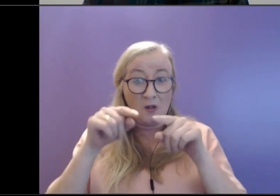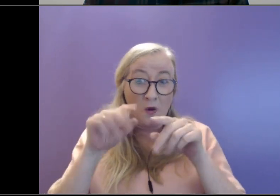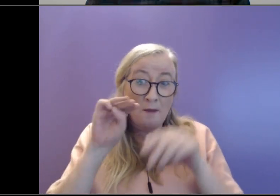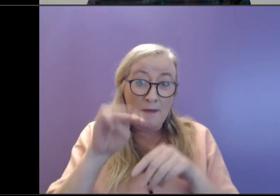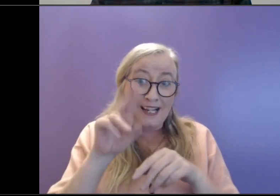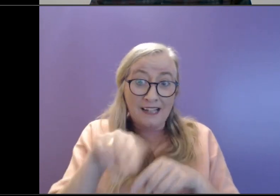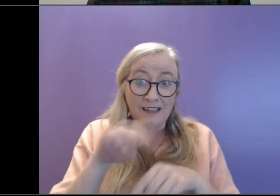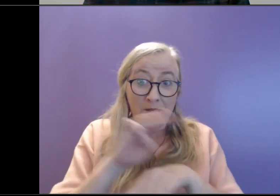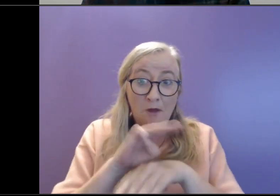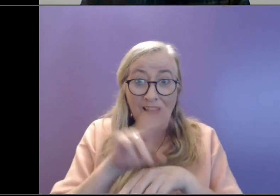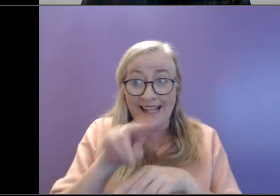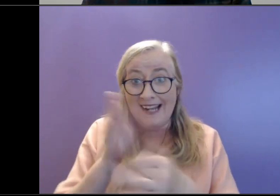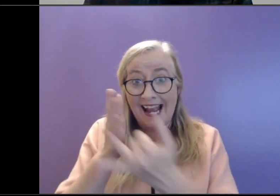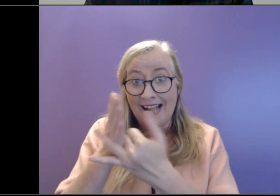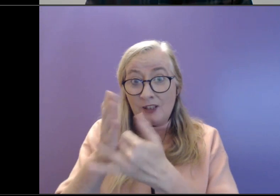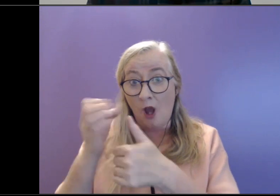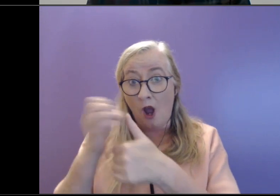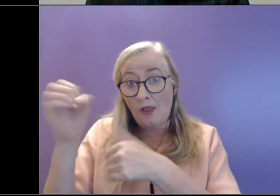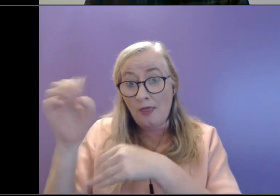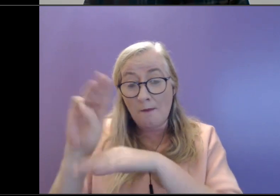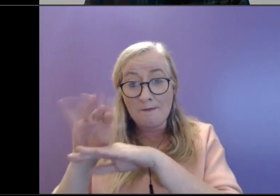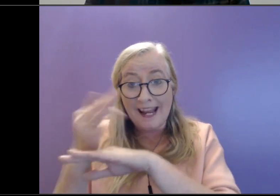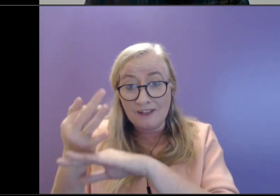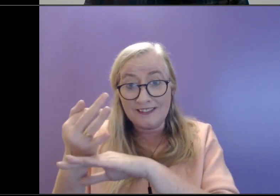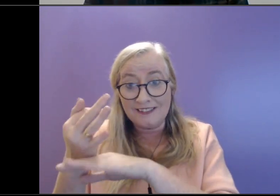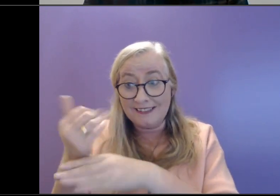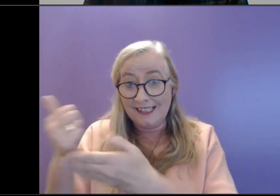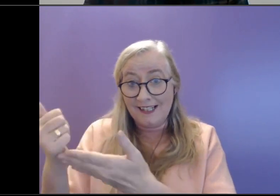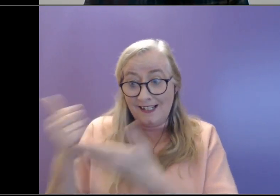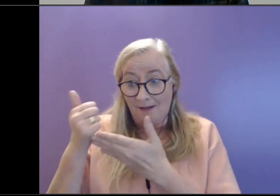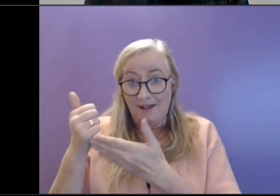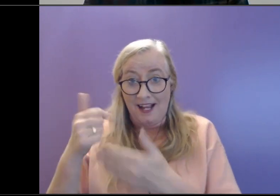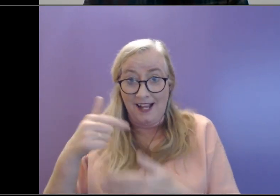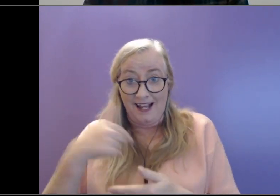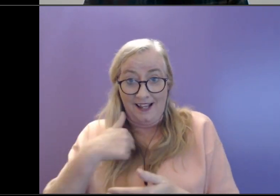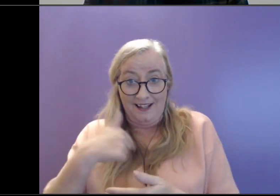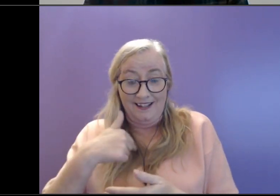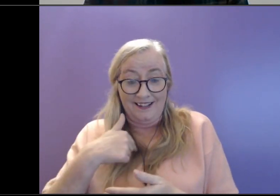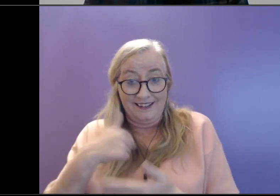support for yourself to help you through that situation.